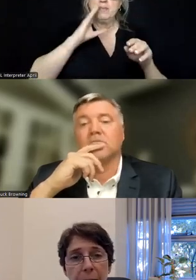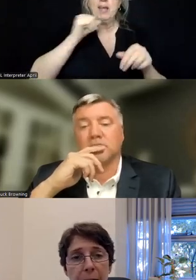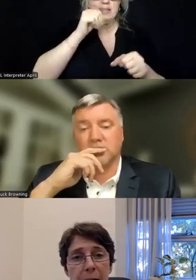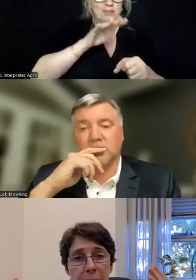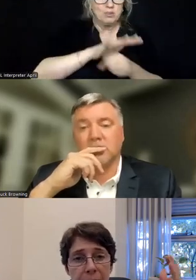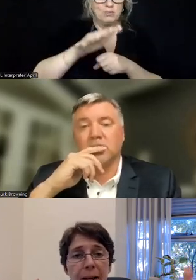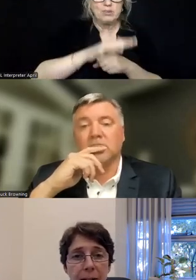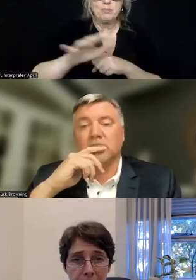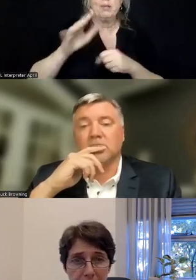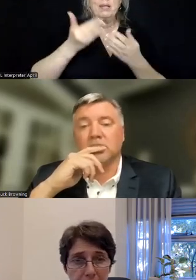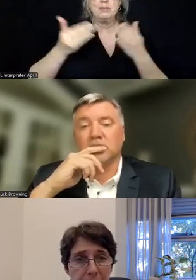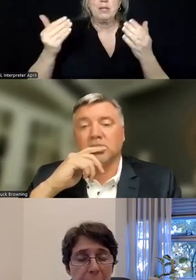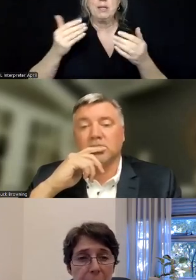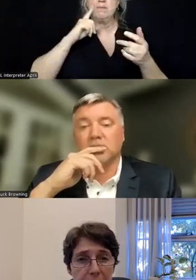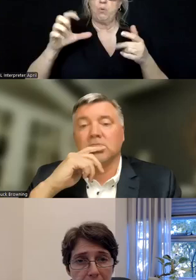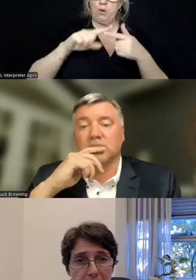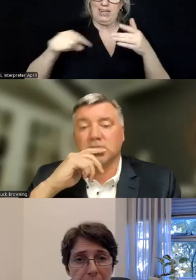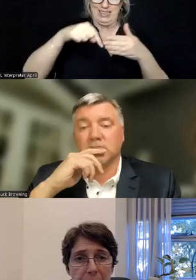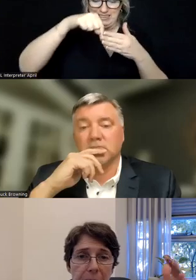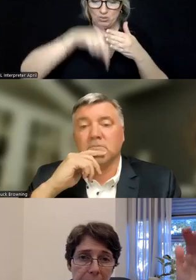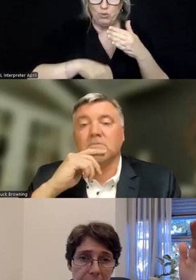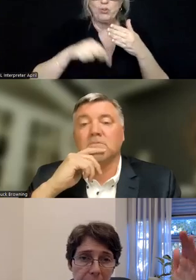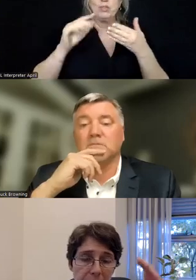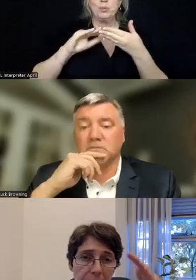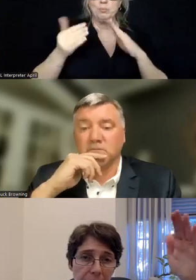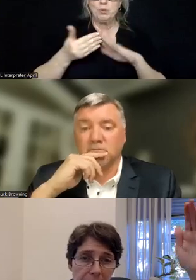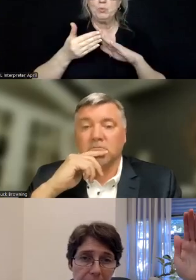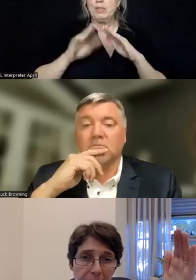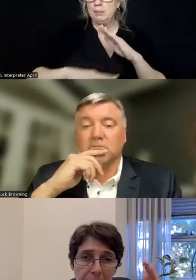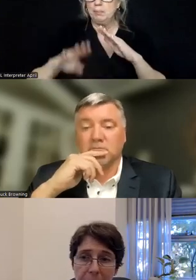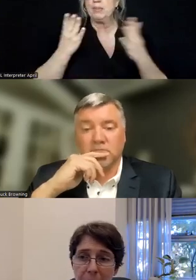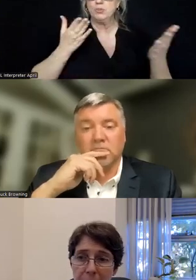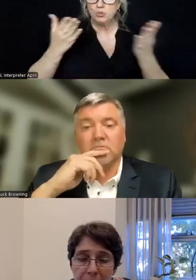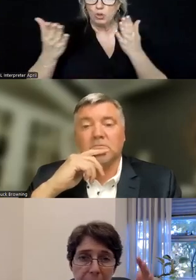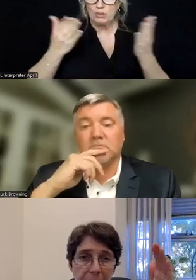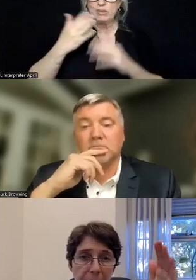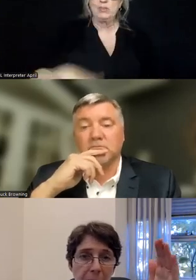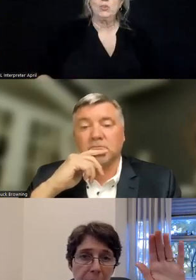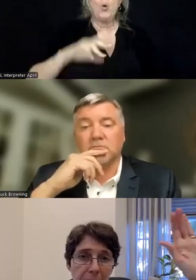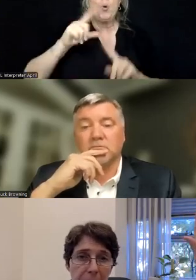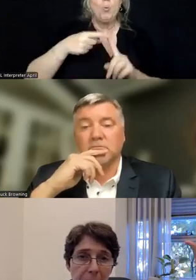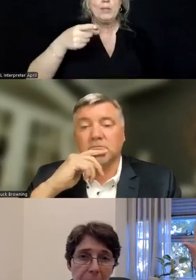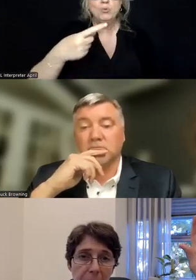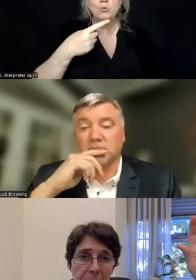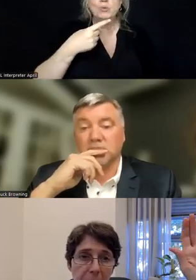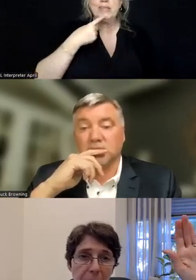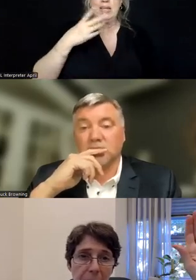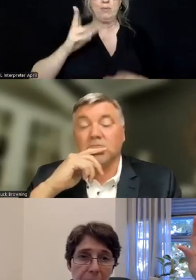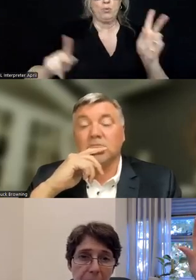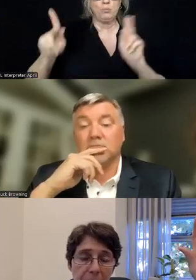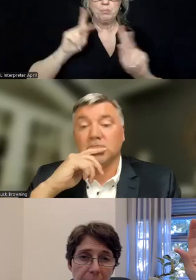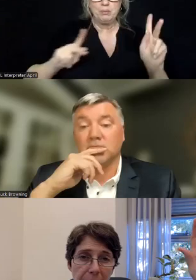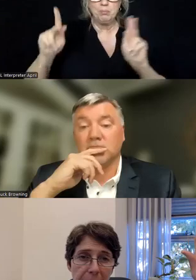supply of intensive community-based services. And so, you know, when you say, what about the people